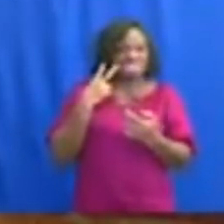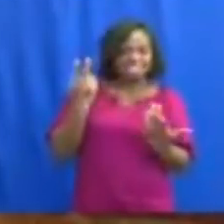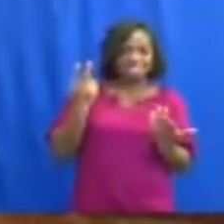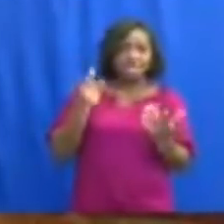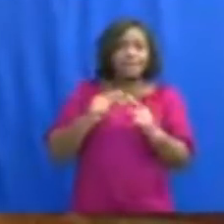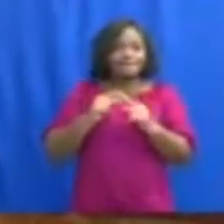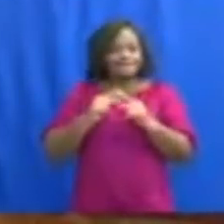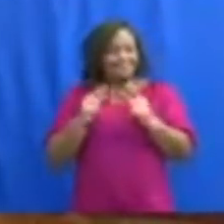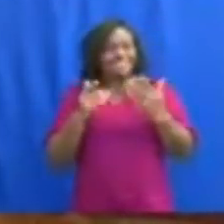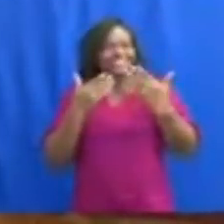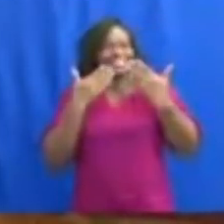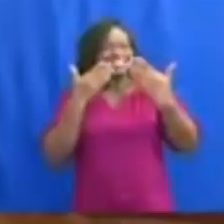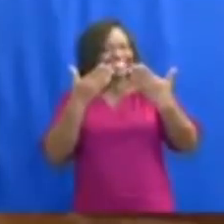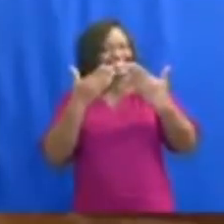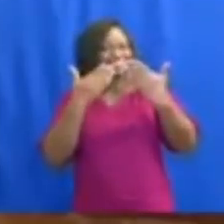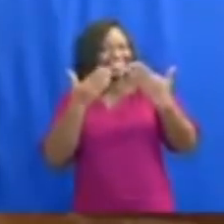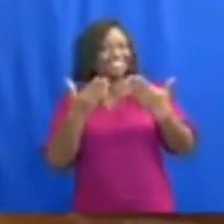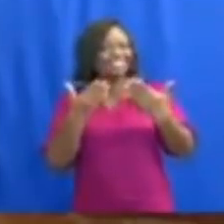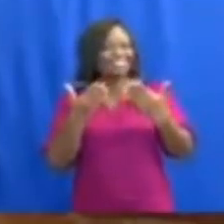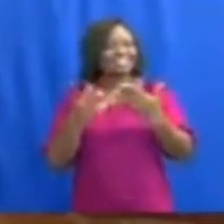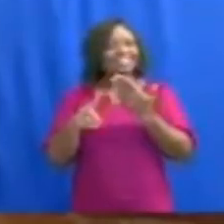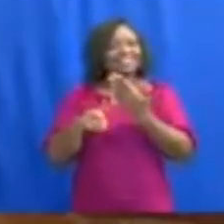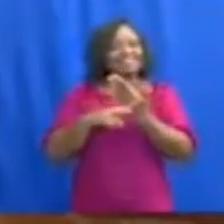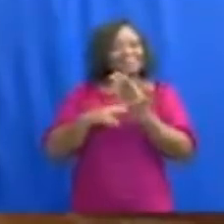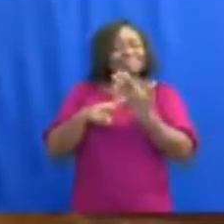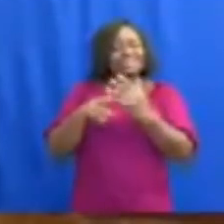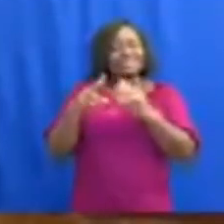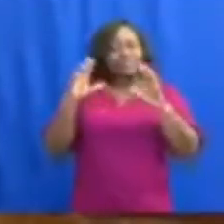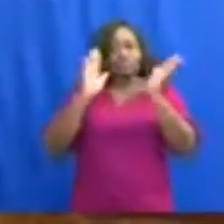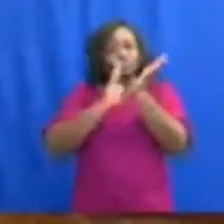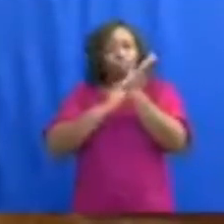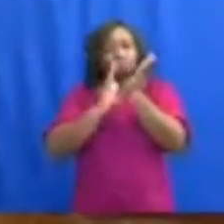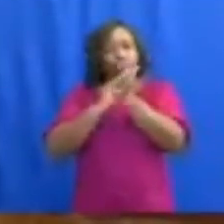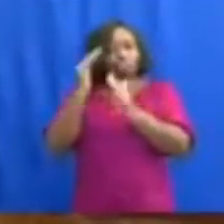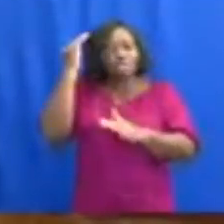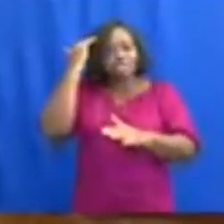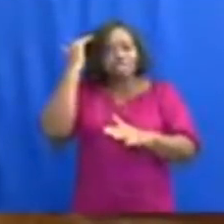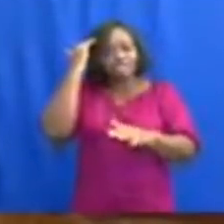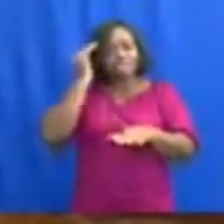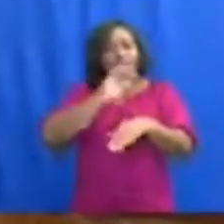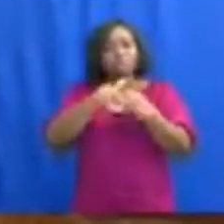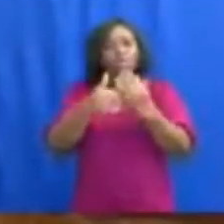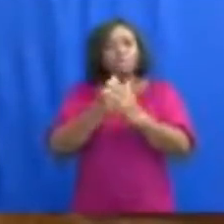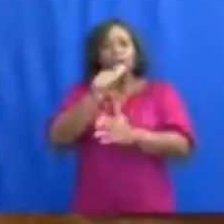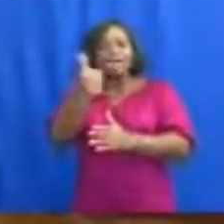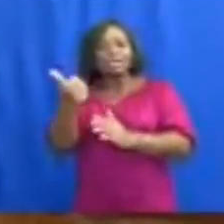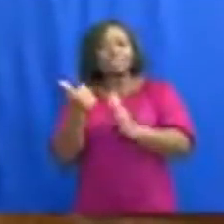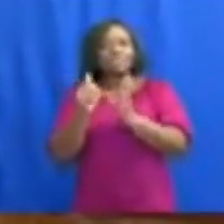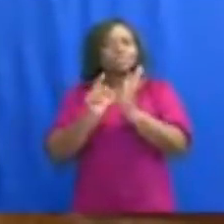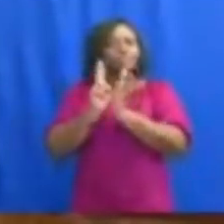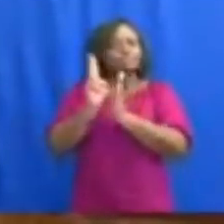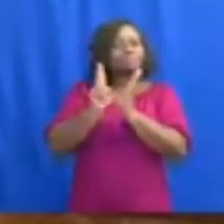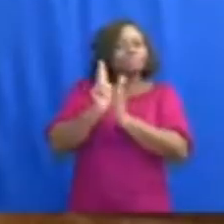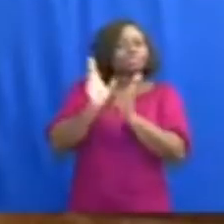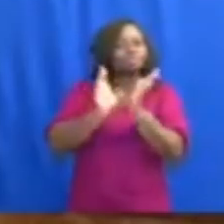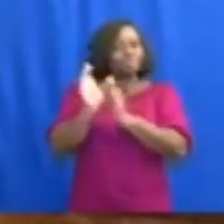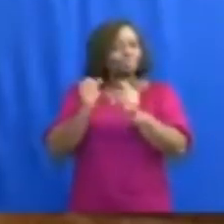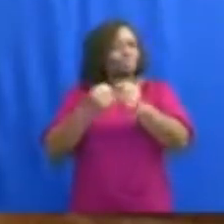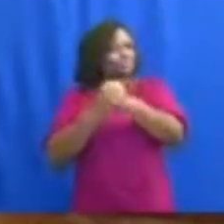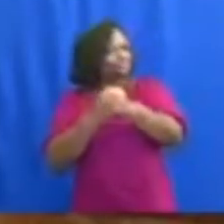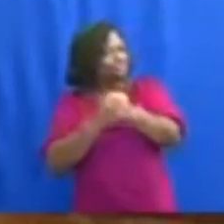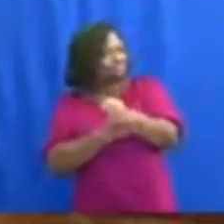life. Thank you for tuning in. God bless you. Have a good night. God bless our homeland Ghana